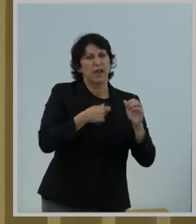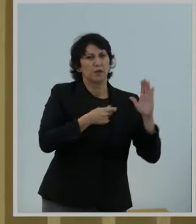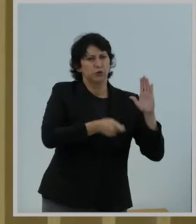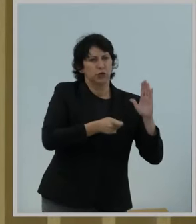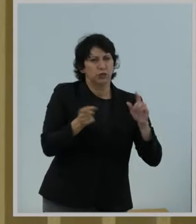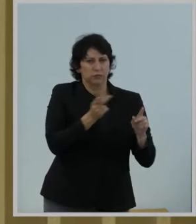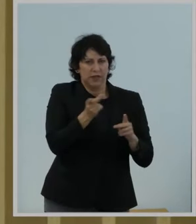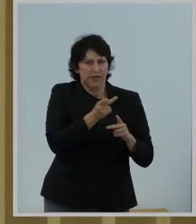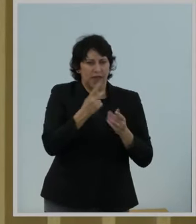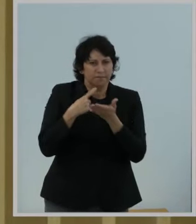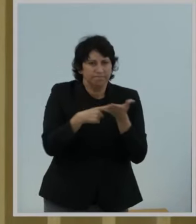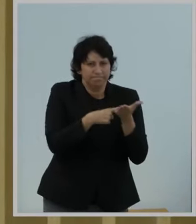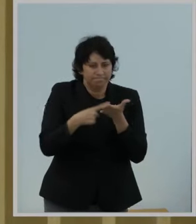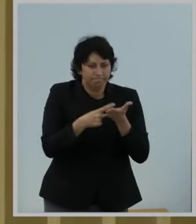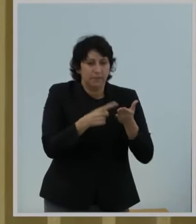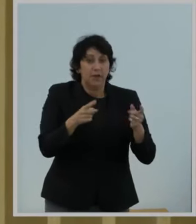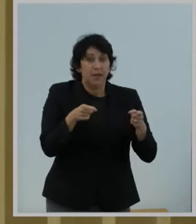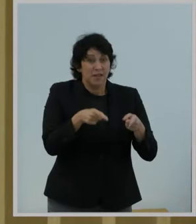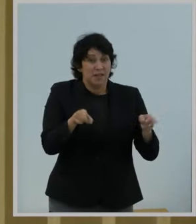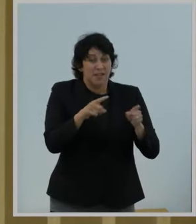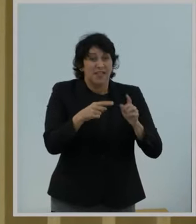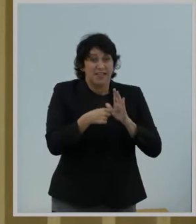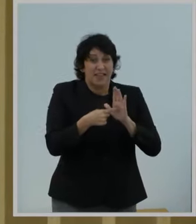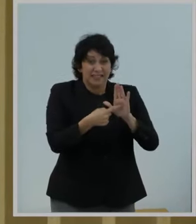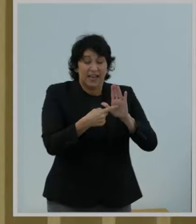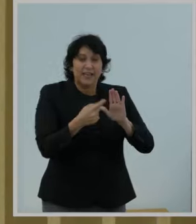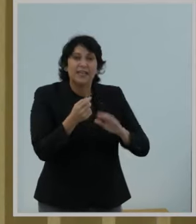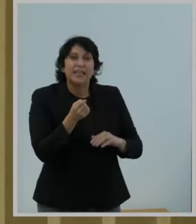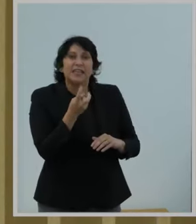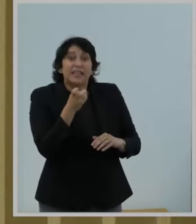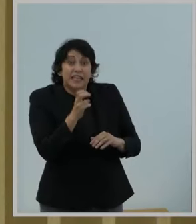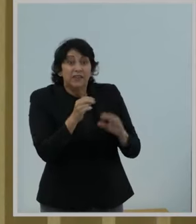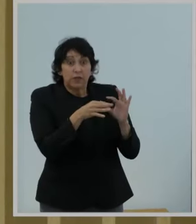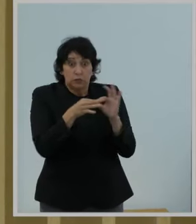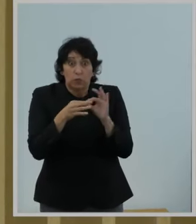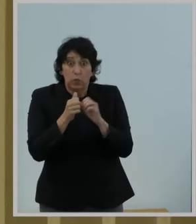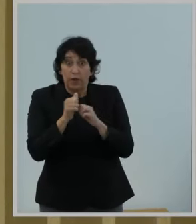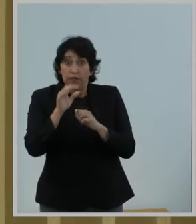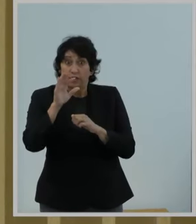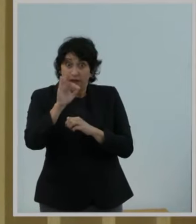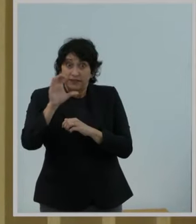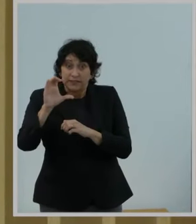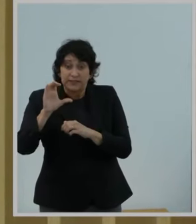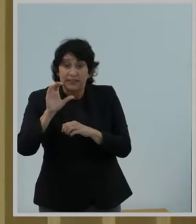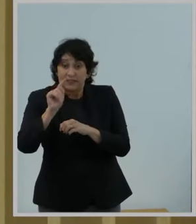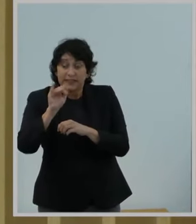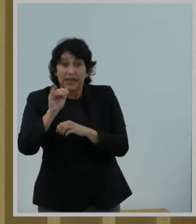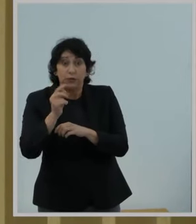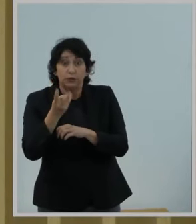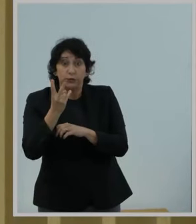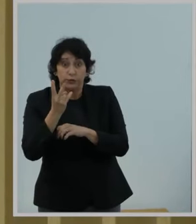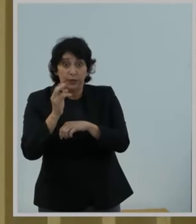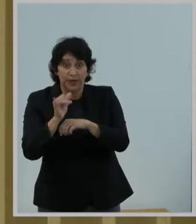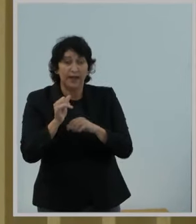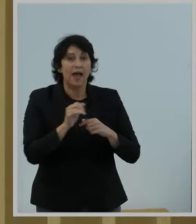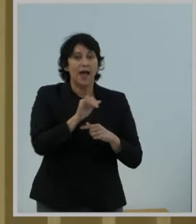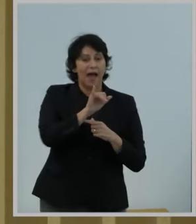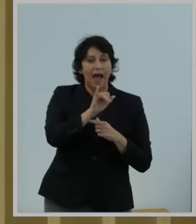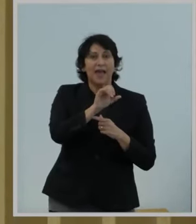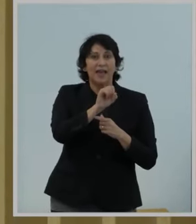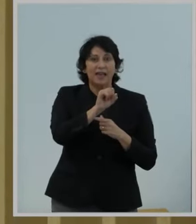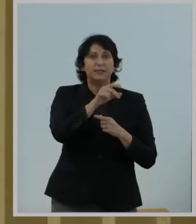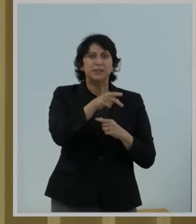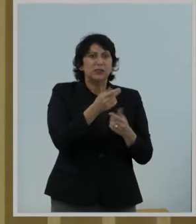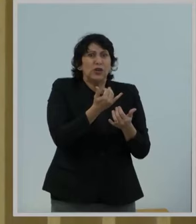that even with the FCC's Title II decision in place, ISPs are